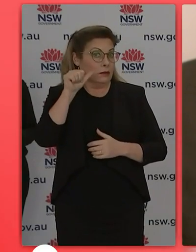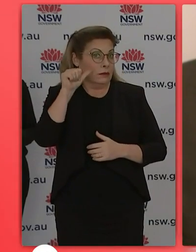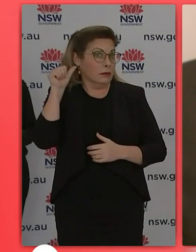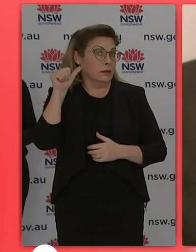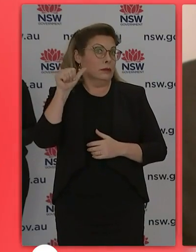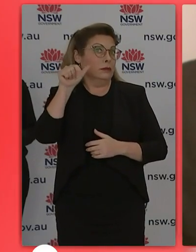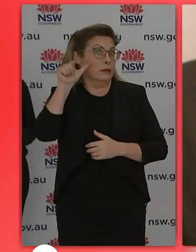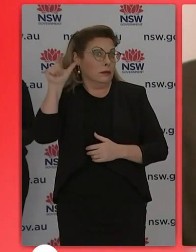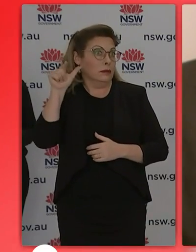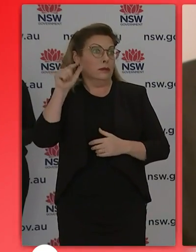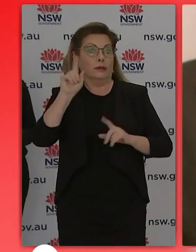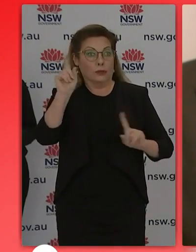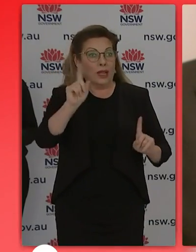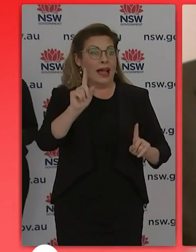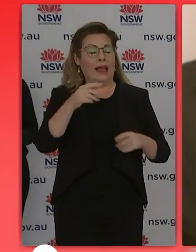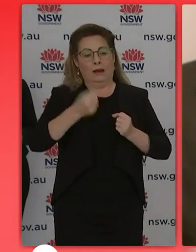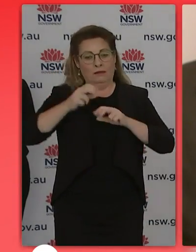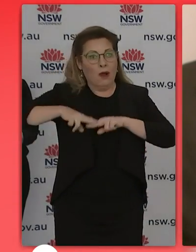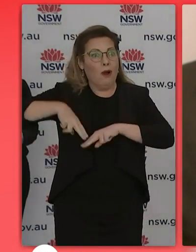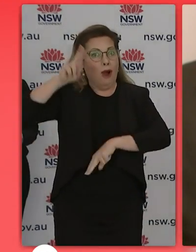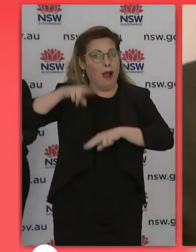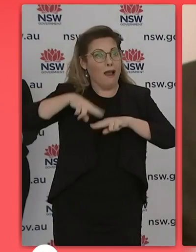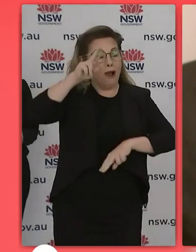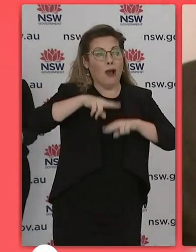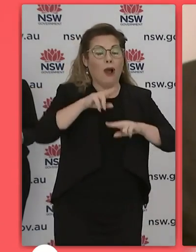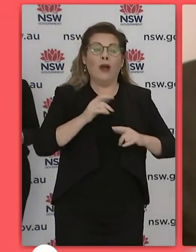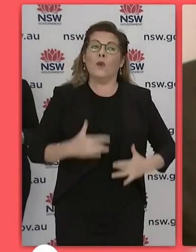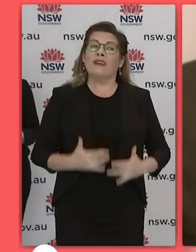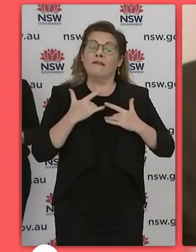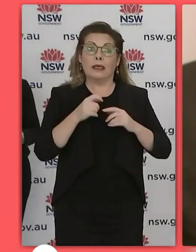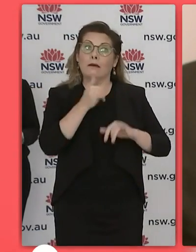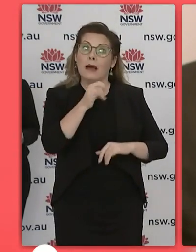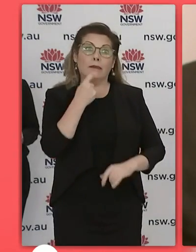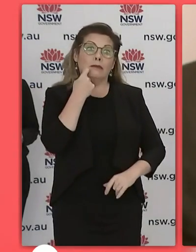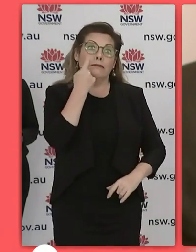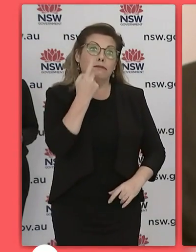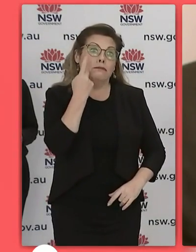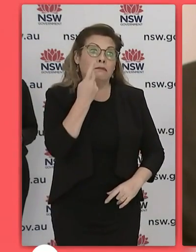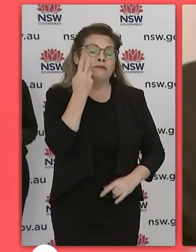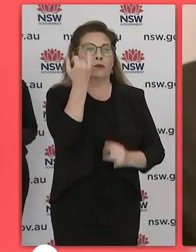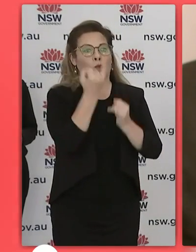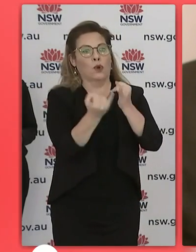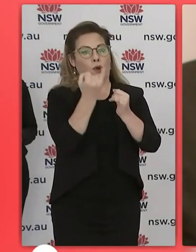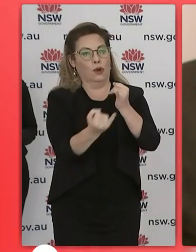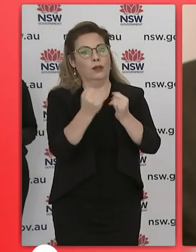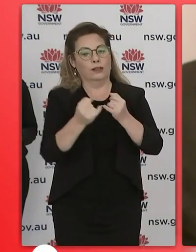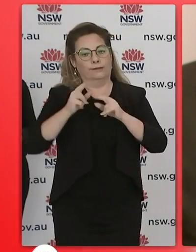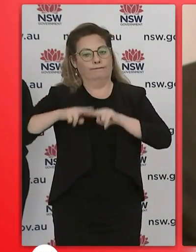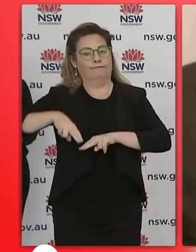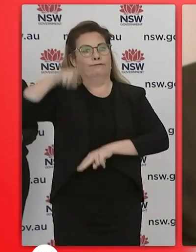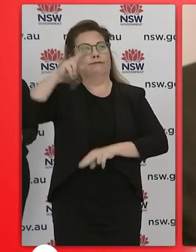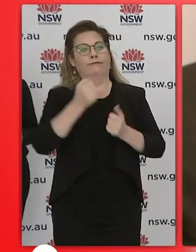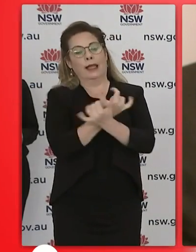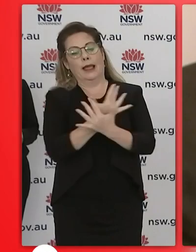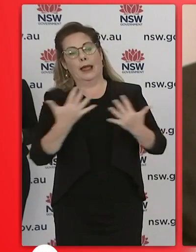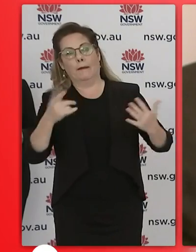days so I do want everybody to prepare themselves for higher case numbers in the next few days just based on the trend in the last